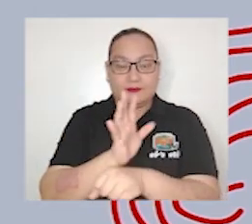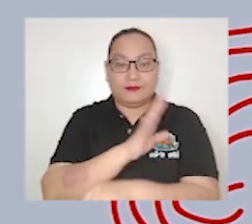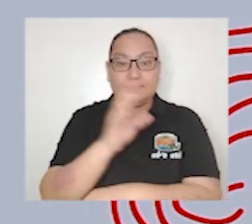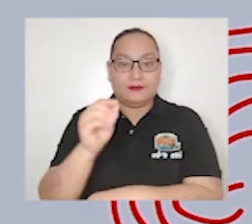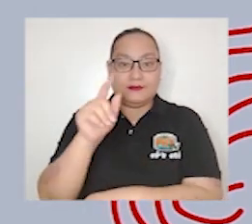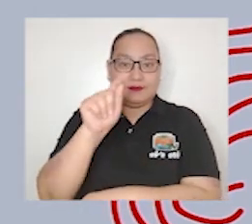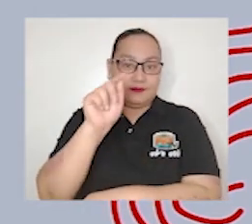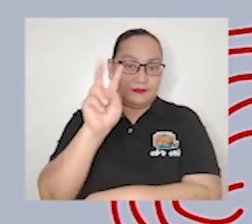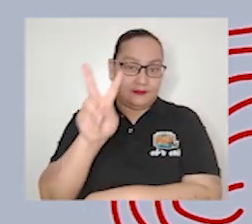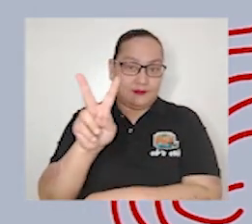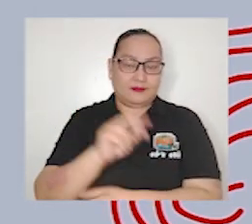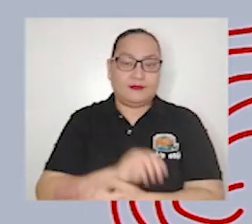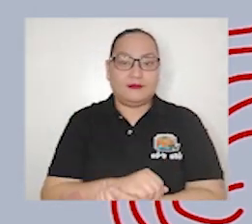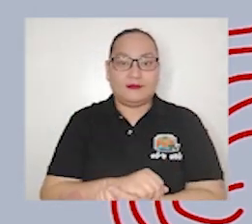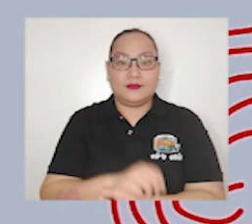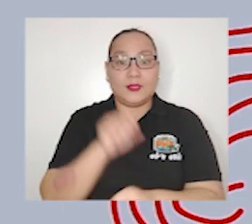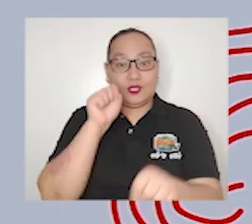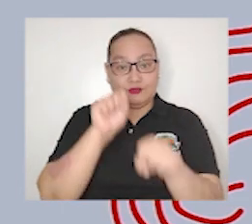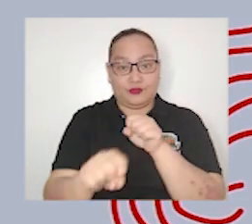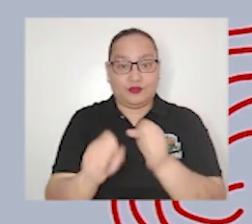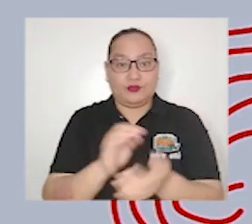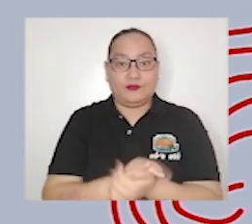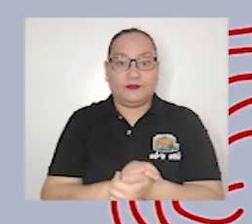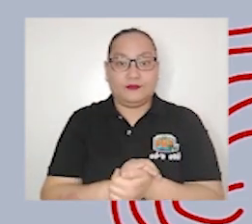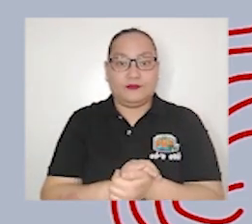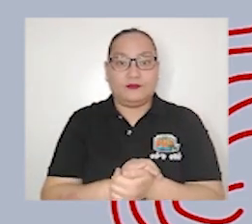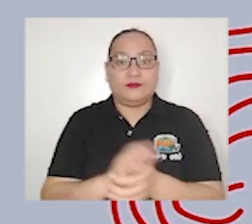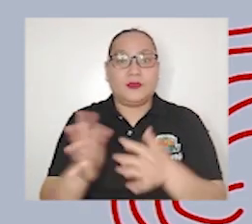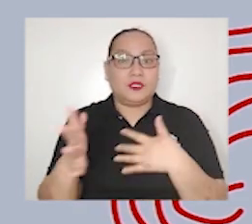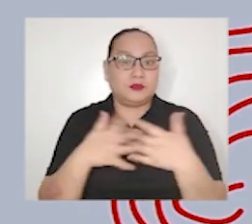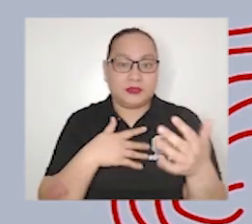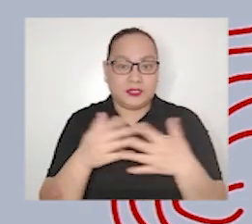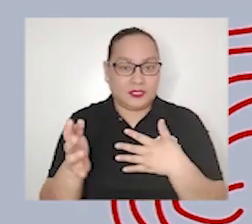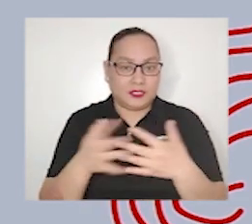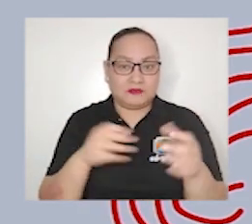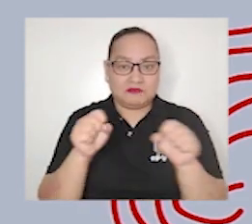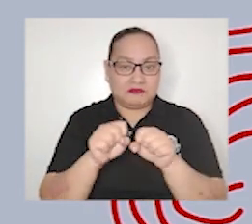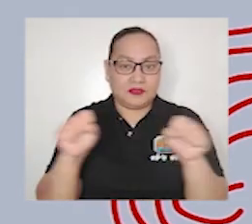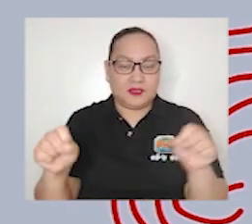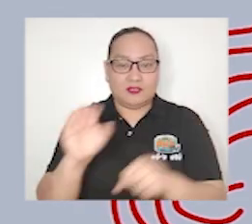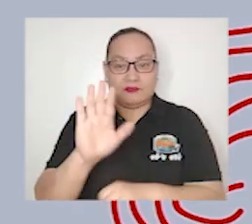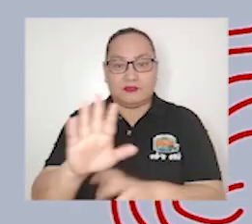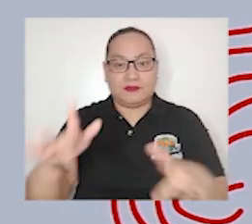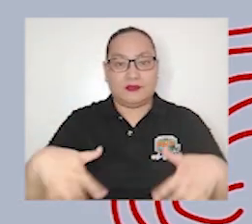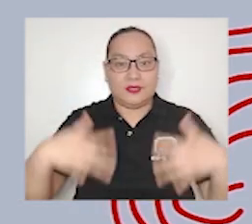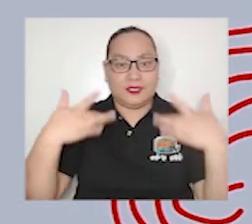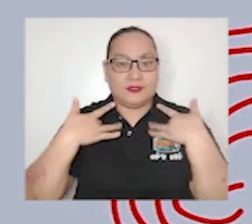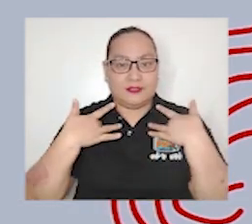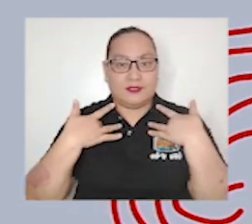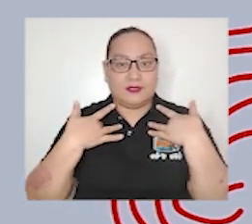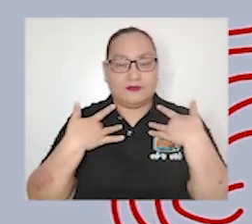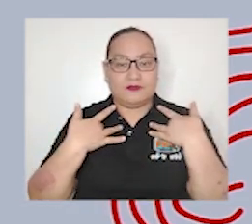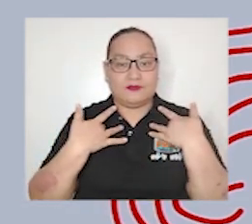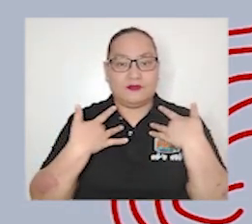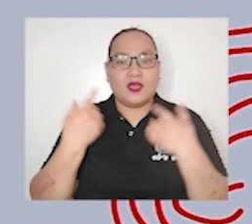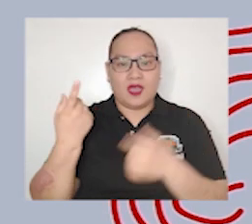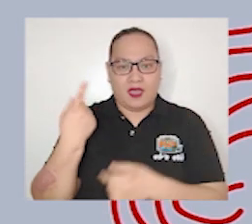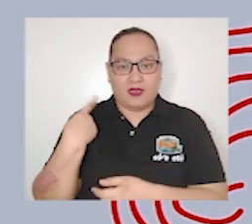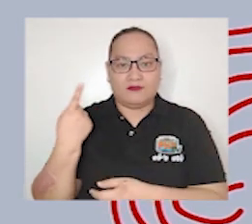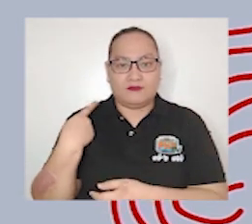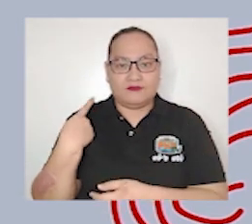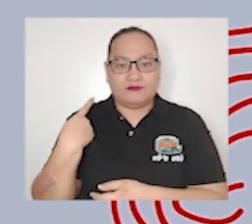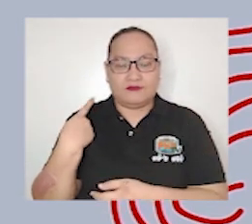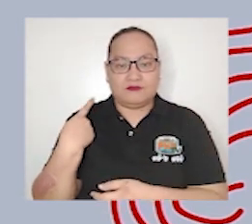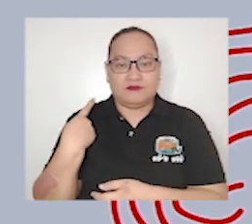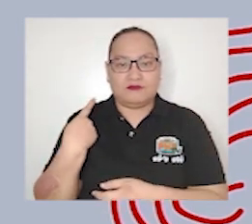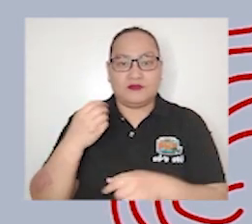and television so whatever your status in life is in one way or the other it